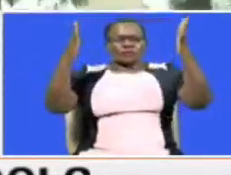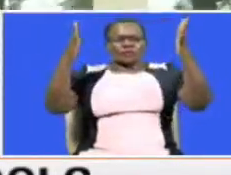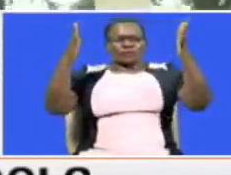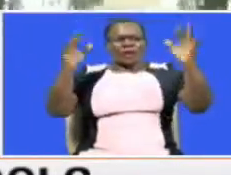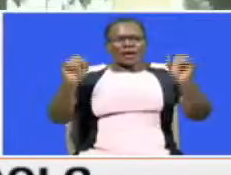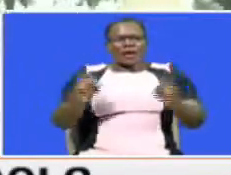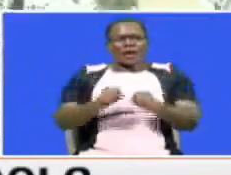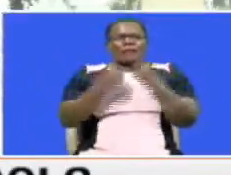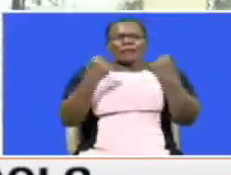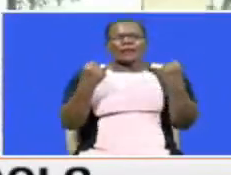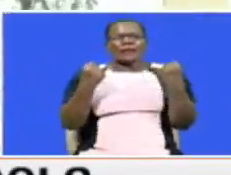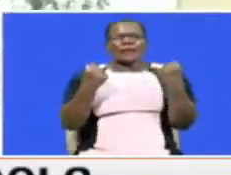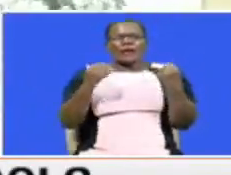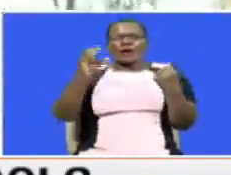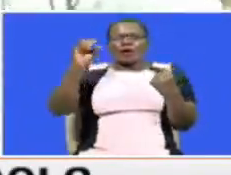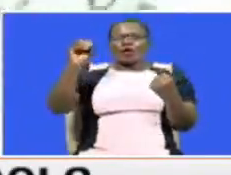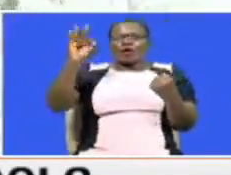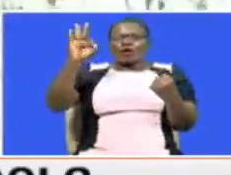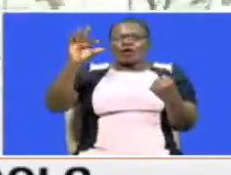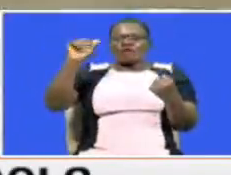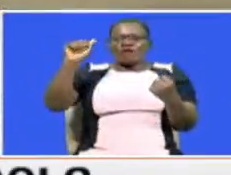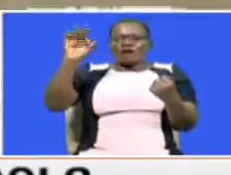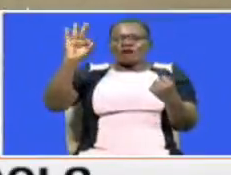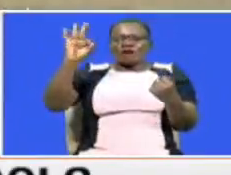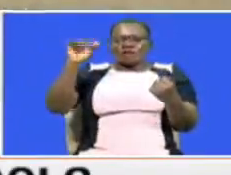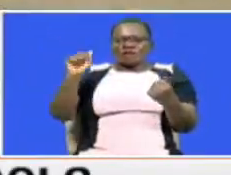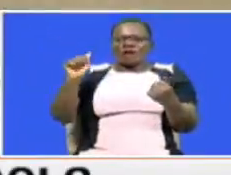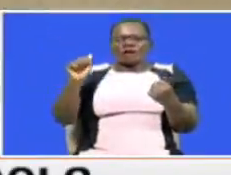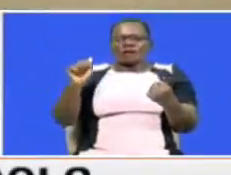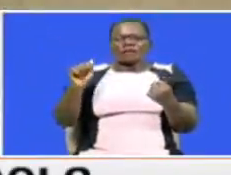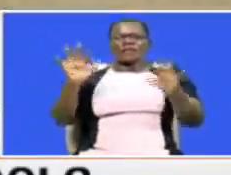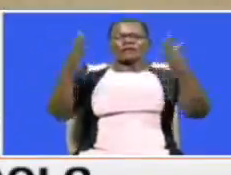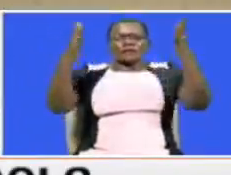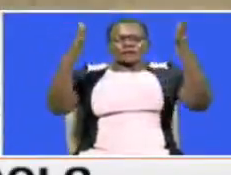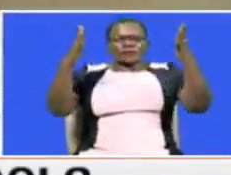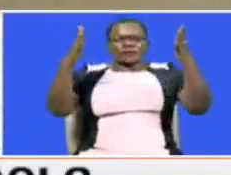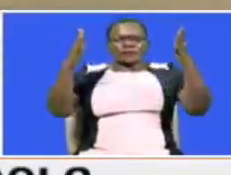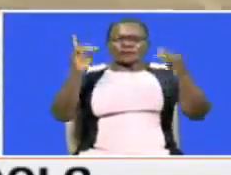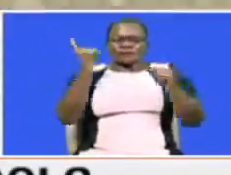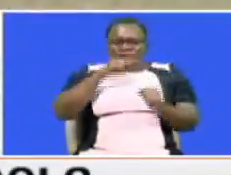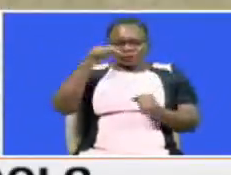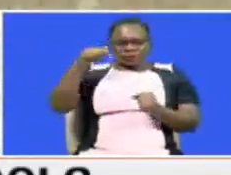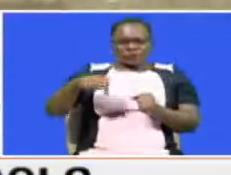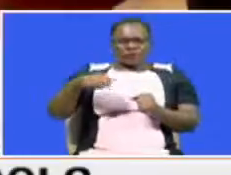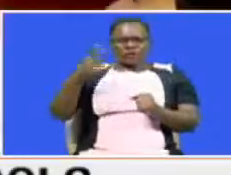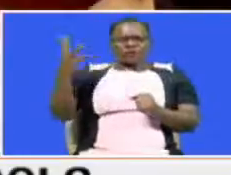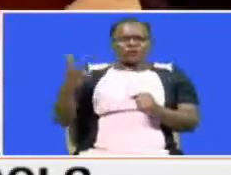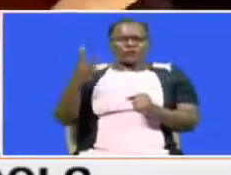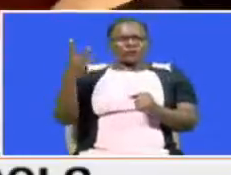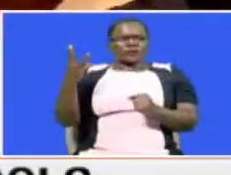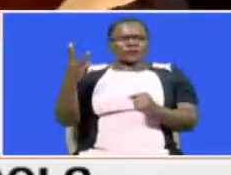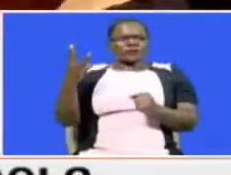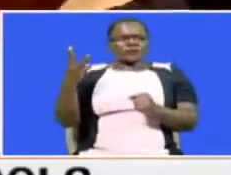had been taking place at Ofafa Jericho High School. The festival was supposed to end on Wednesday.